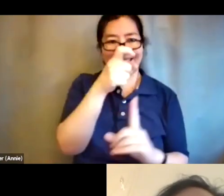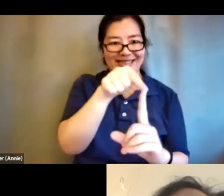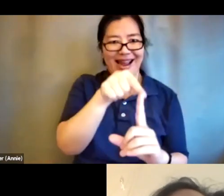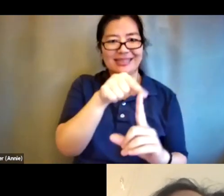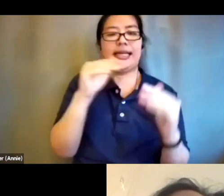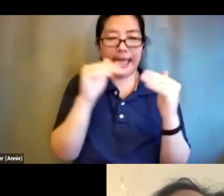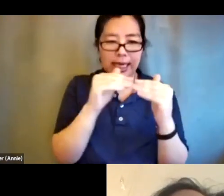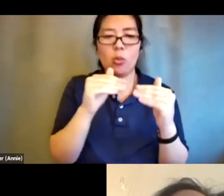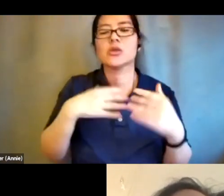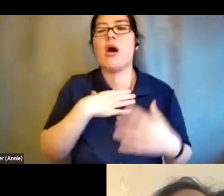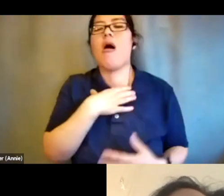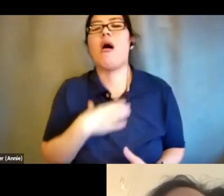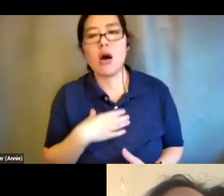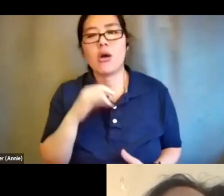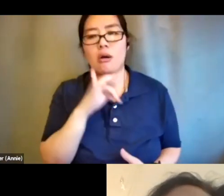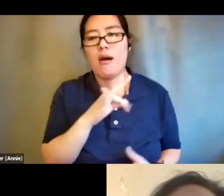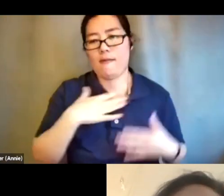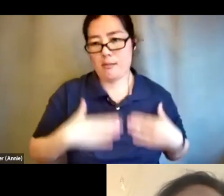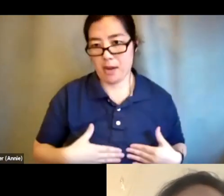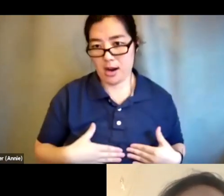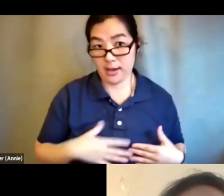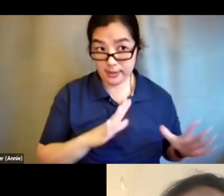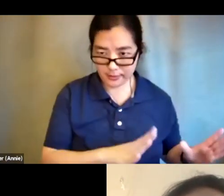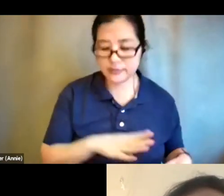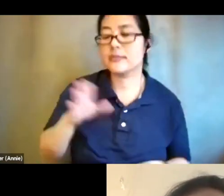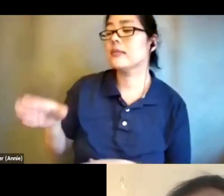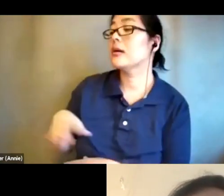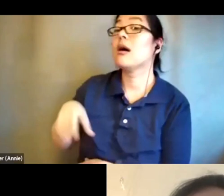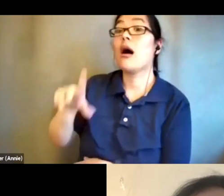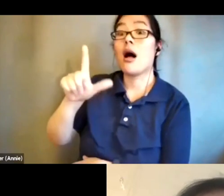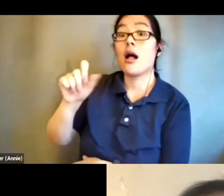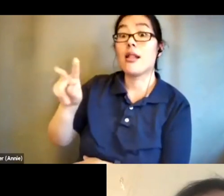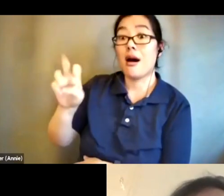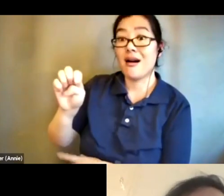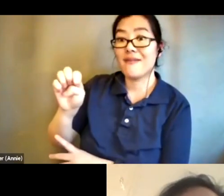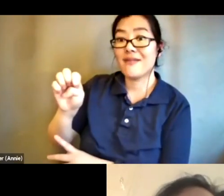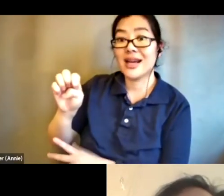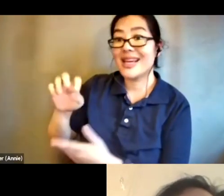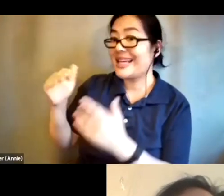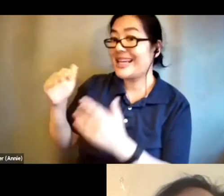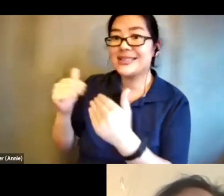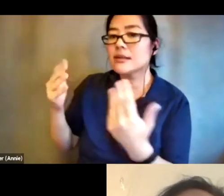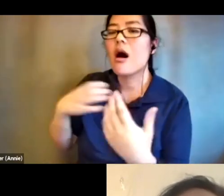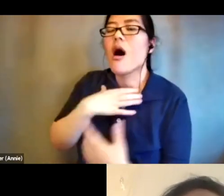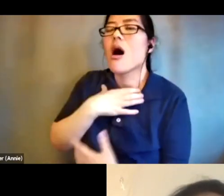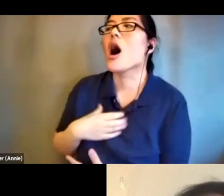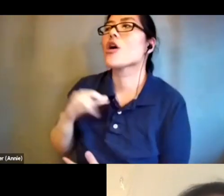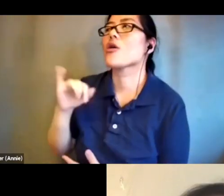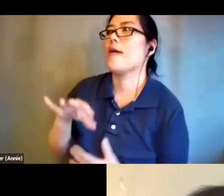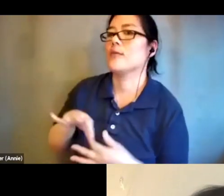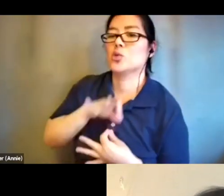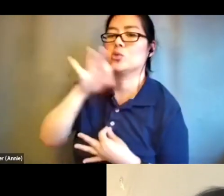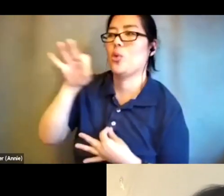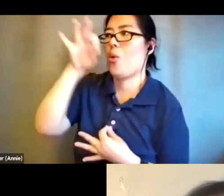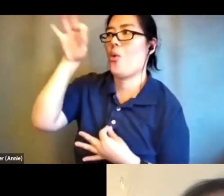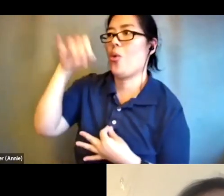whereas i see love as the hunger of the soul you know that desire to be loved and accepted the need to